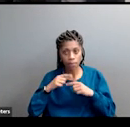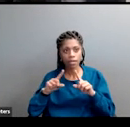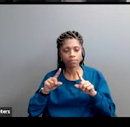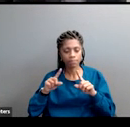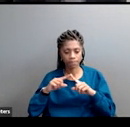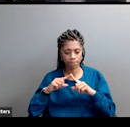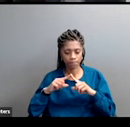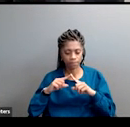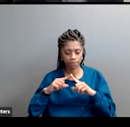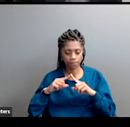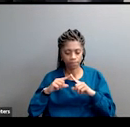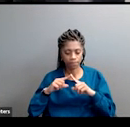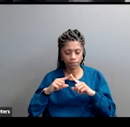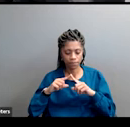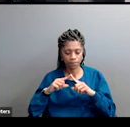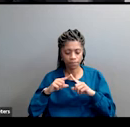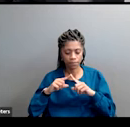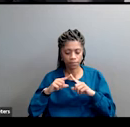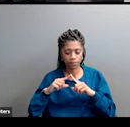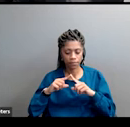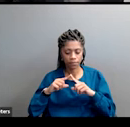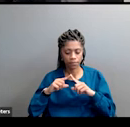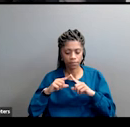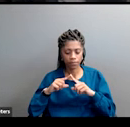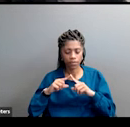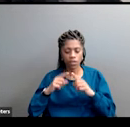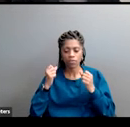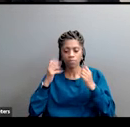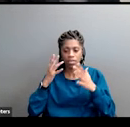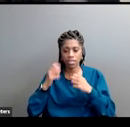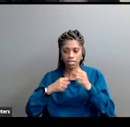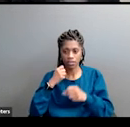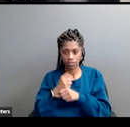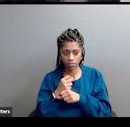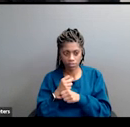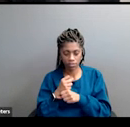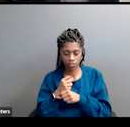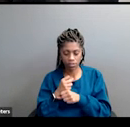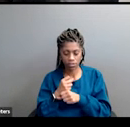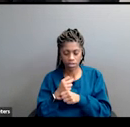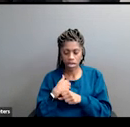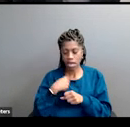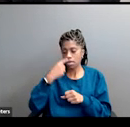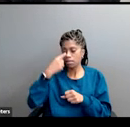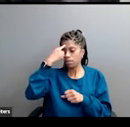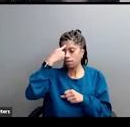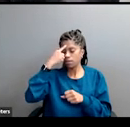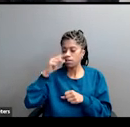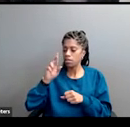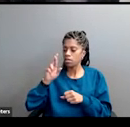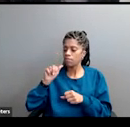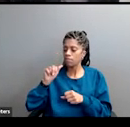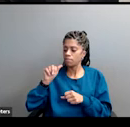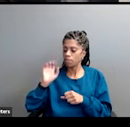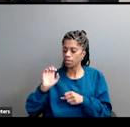For years, I thought, well, if racism is that root whites over people of color,